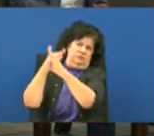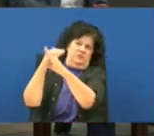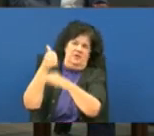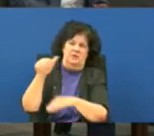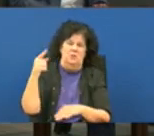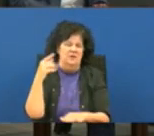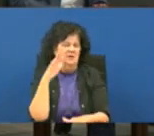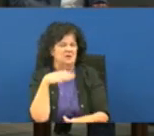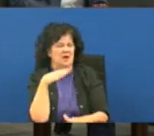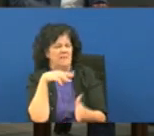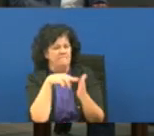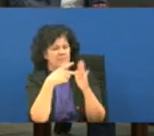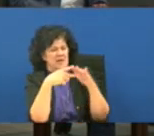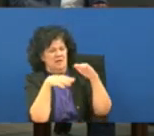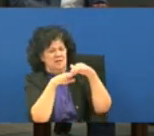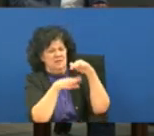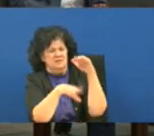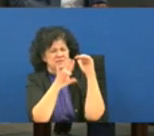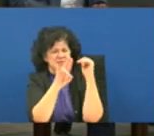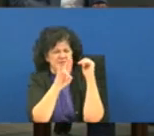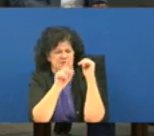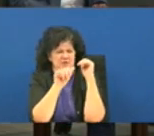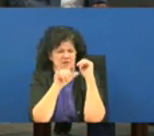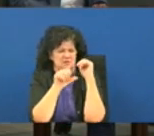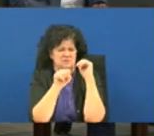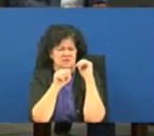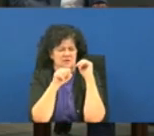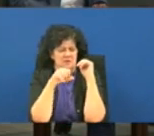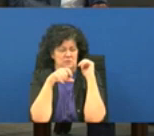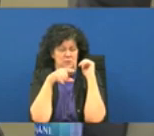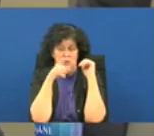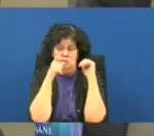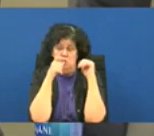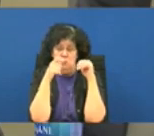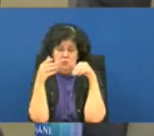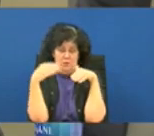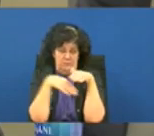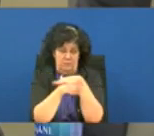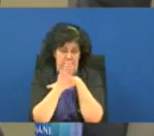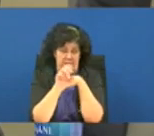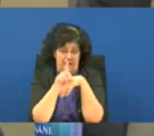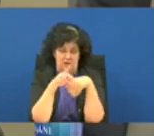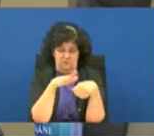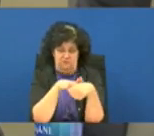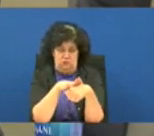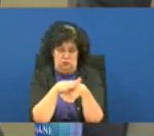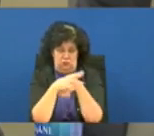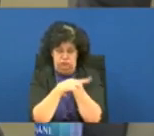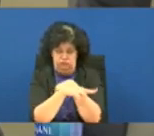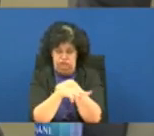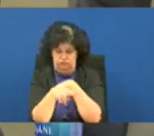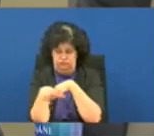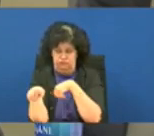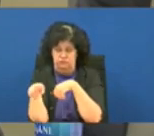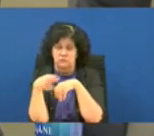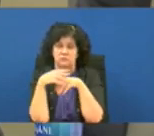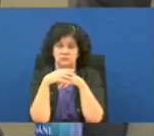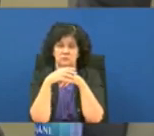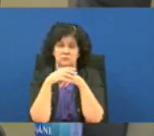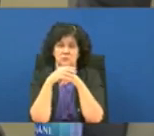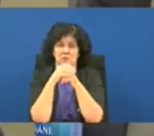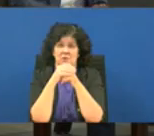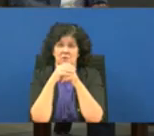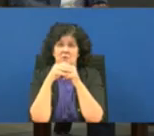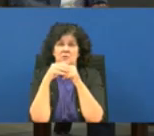talking about people under seven days that are within your policy that walk to your door and the beds are full because now we reduce bills so they do a capacity